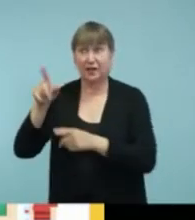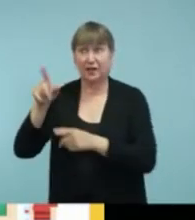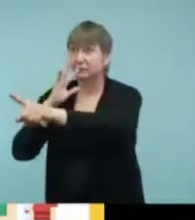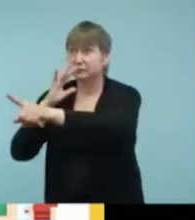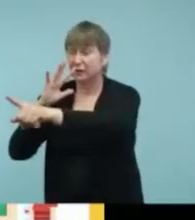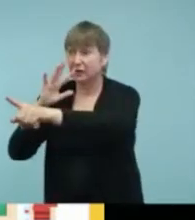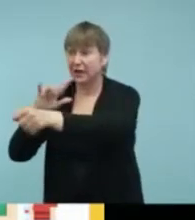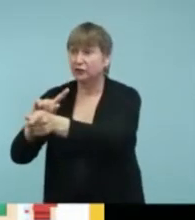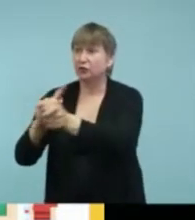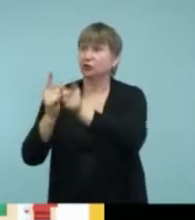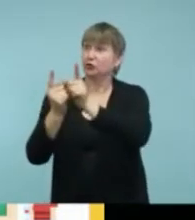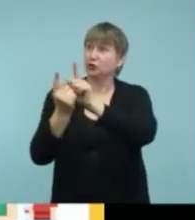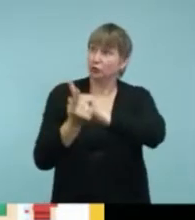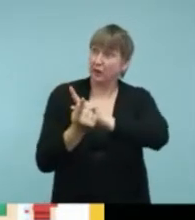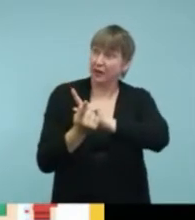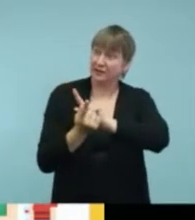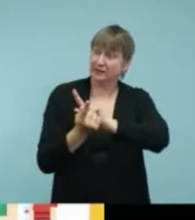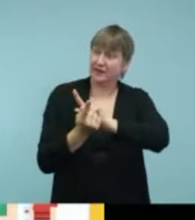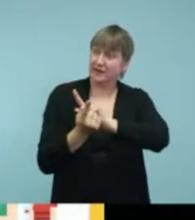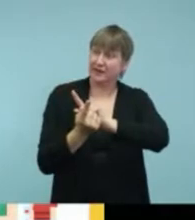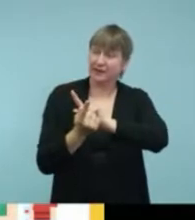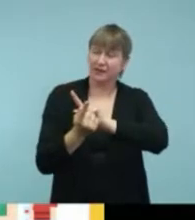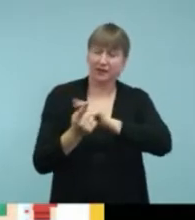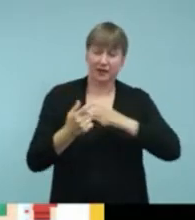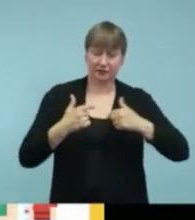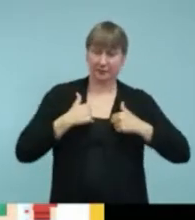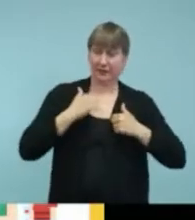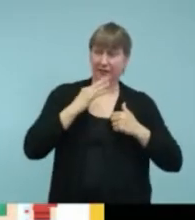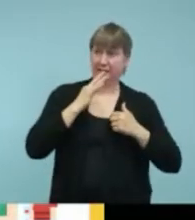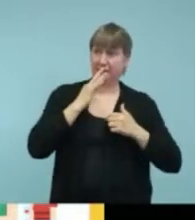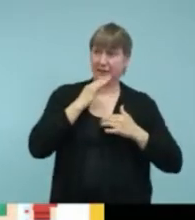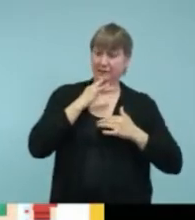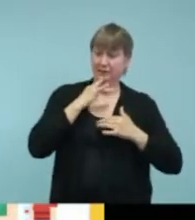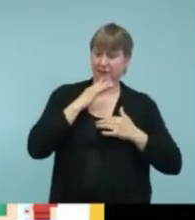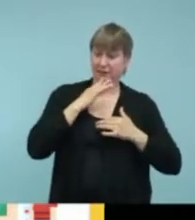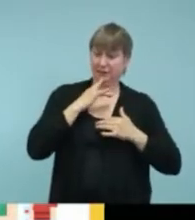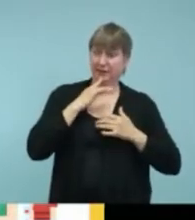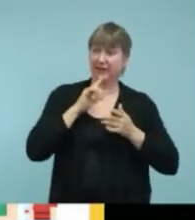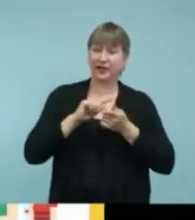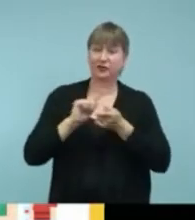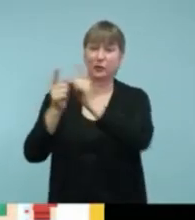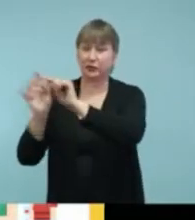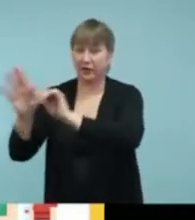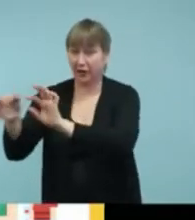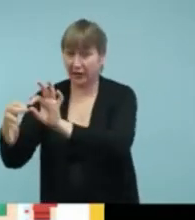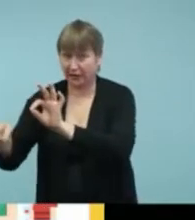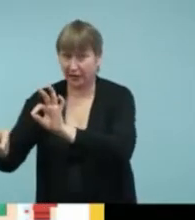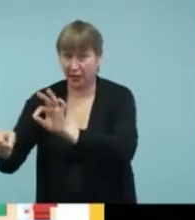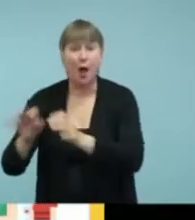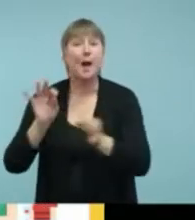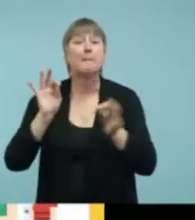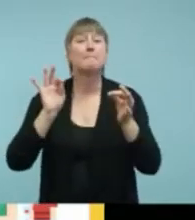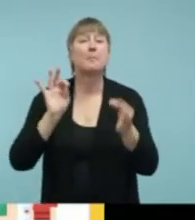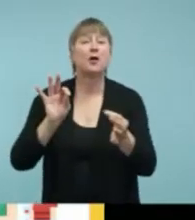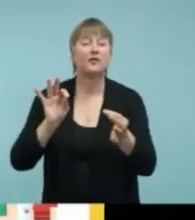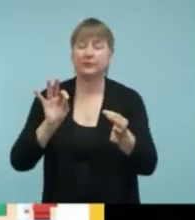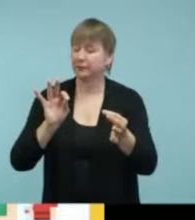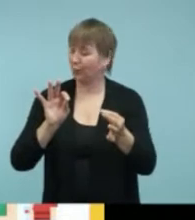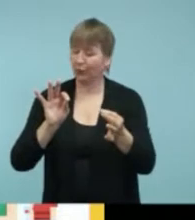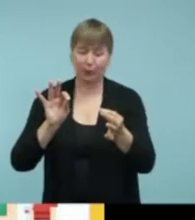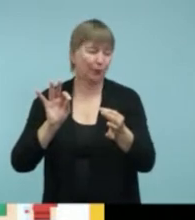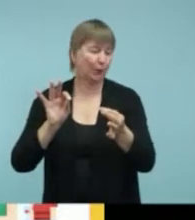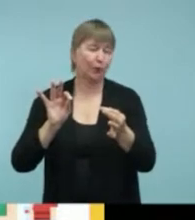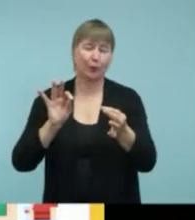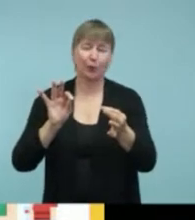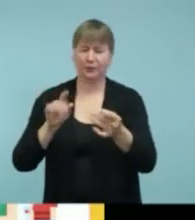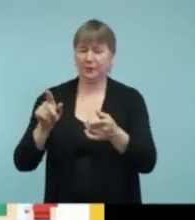onto their into their language as well. Now, it's not going to be perfect. You know, you might come